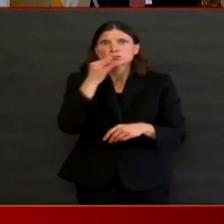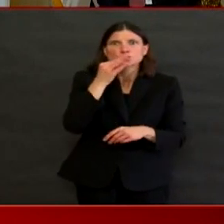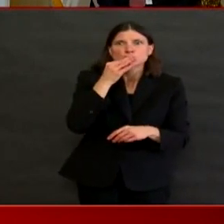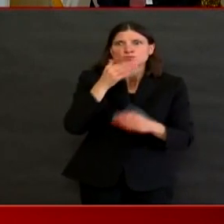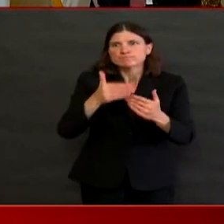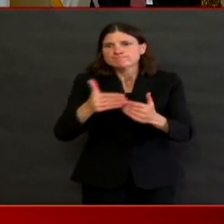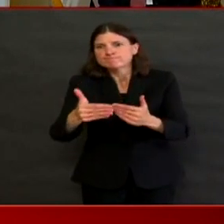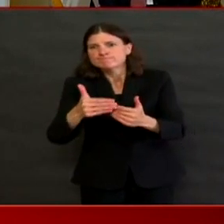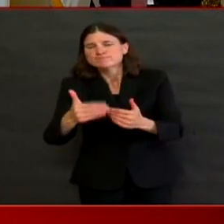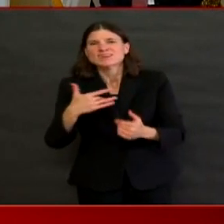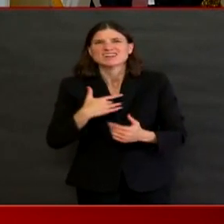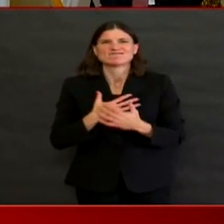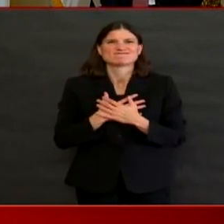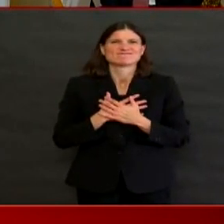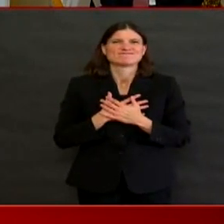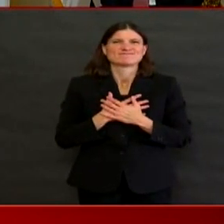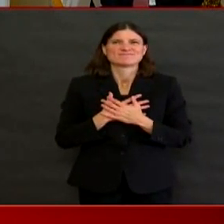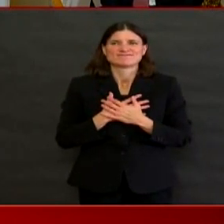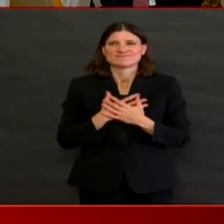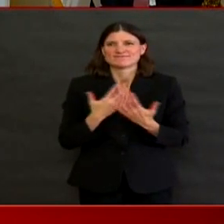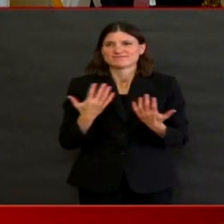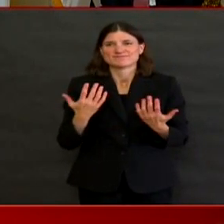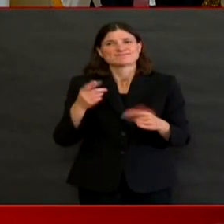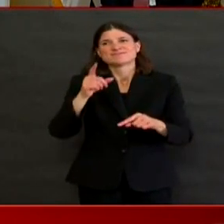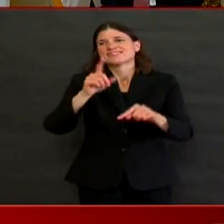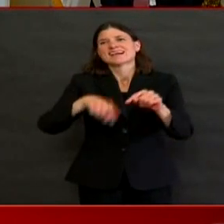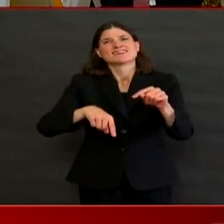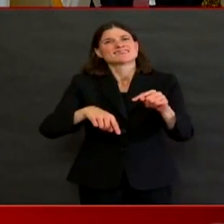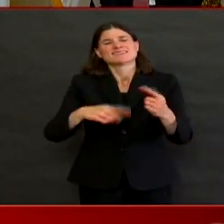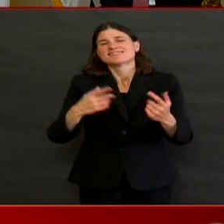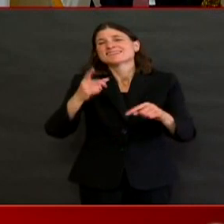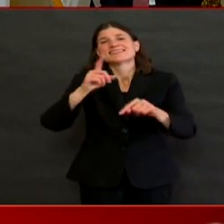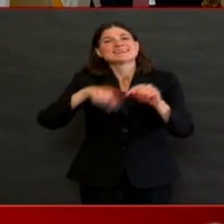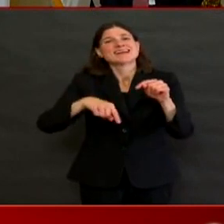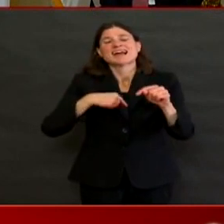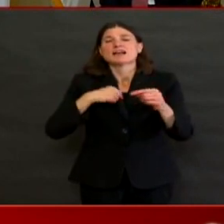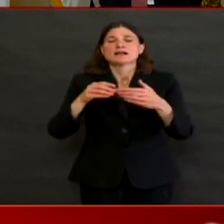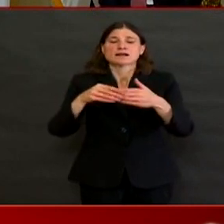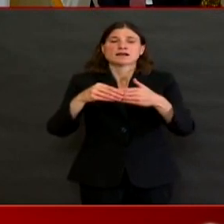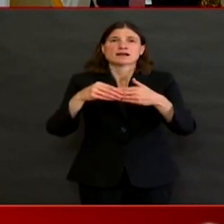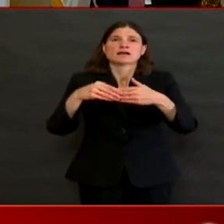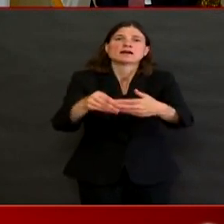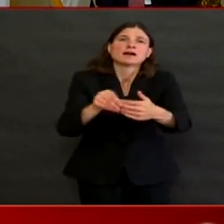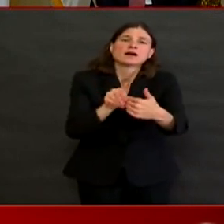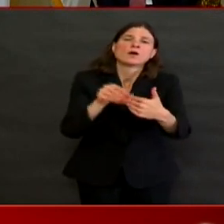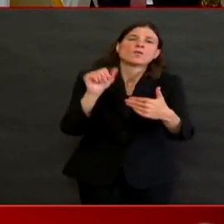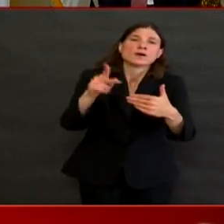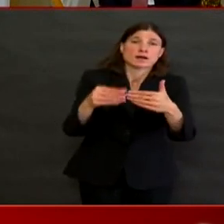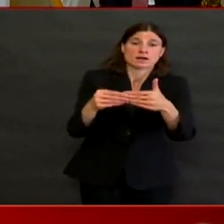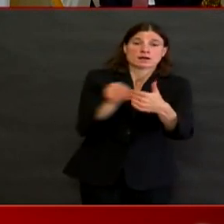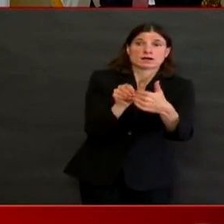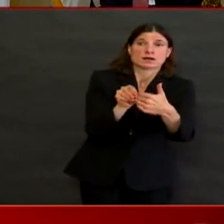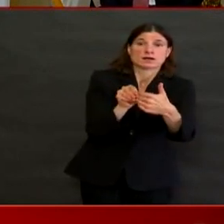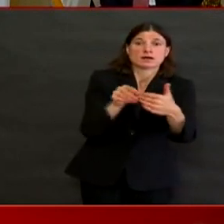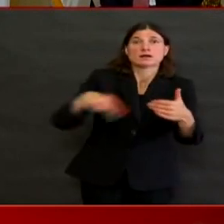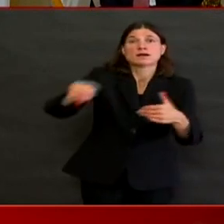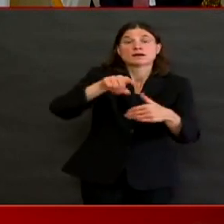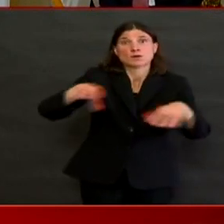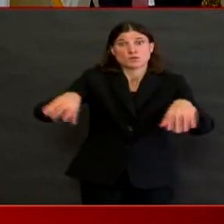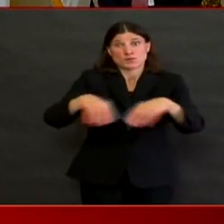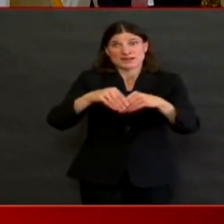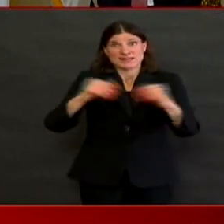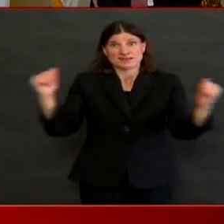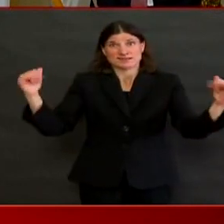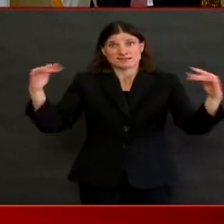restrictions now, so if, you know, which is to say you cannot have a large gathering under any circumstances.